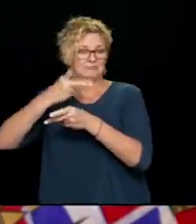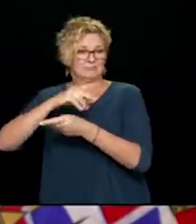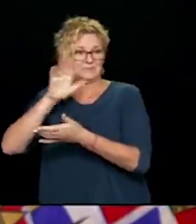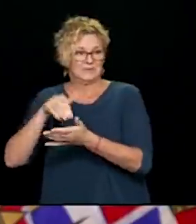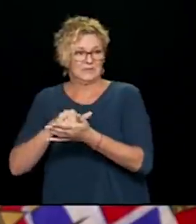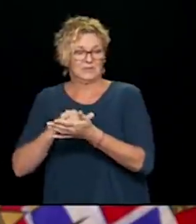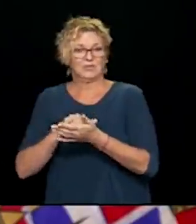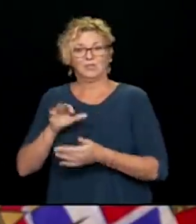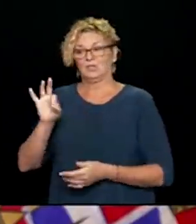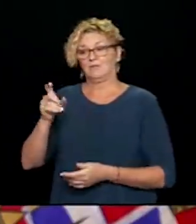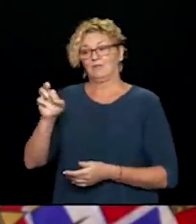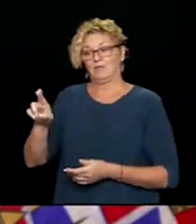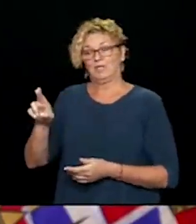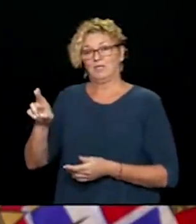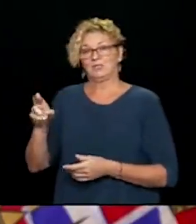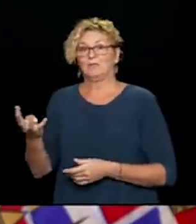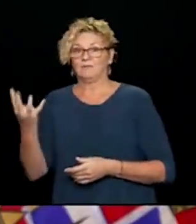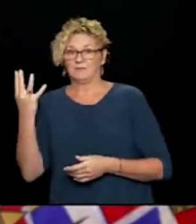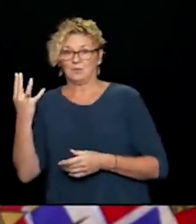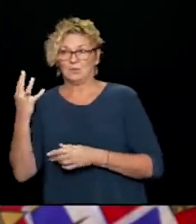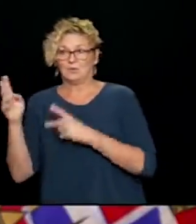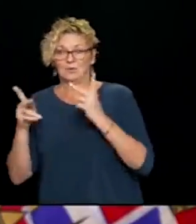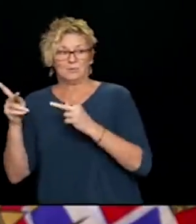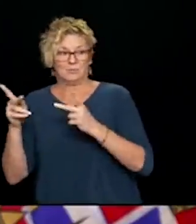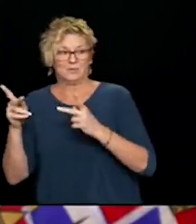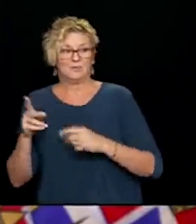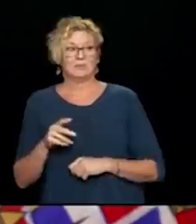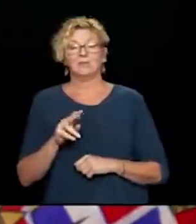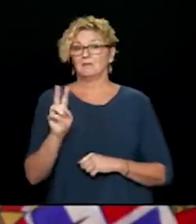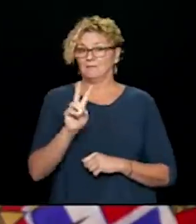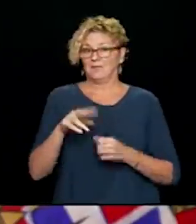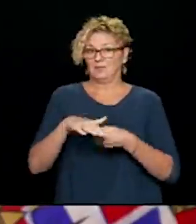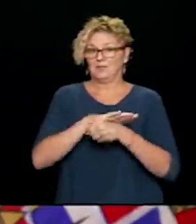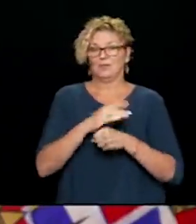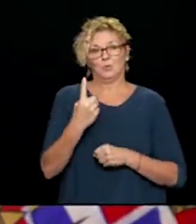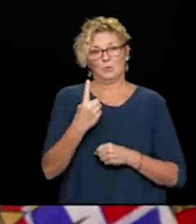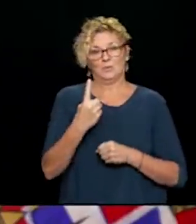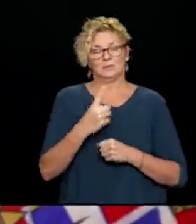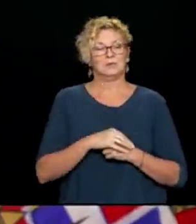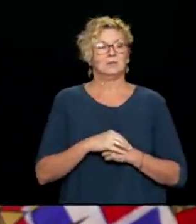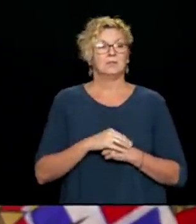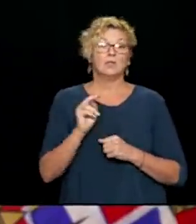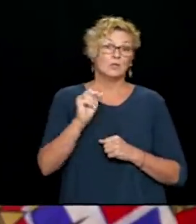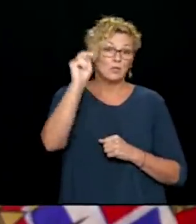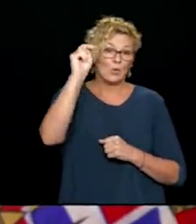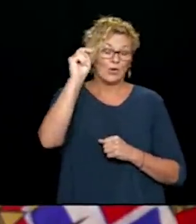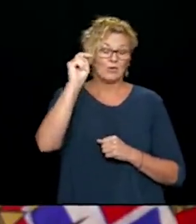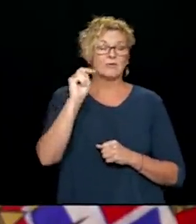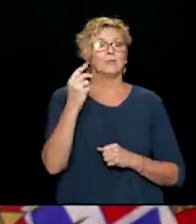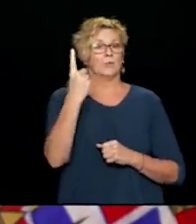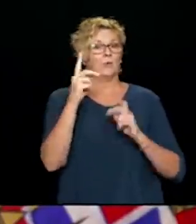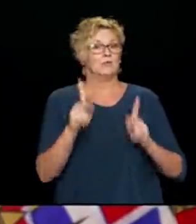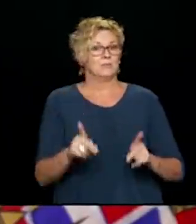Four in the Fraser health region. And one person in Vancouver coastal health. And we've had our first tragic death in the northern